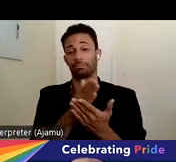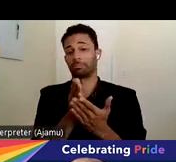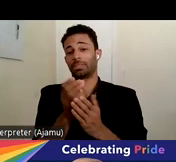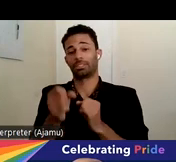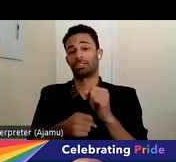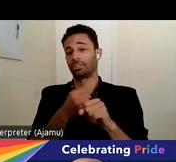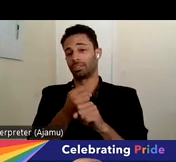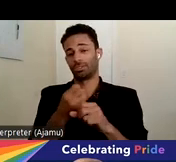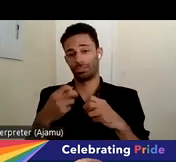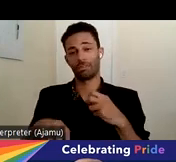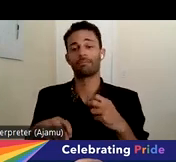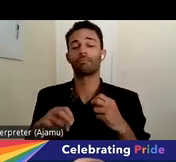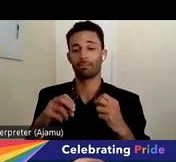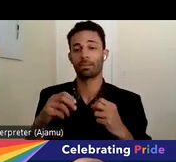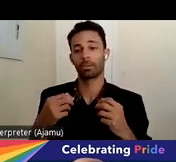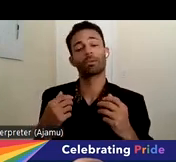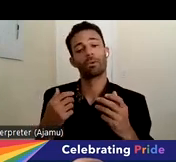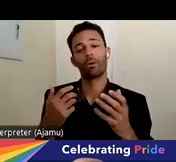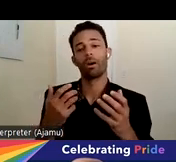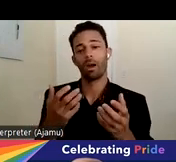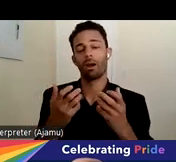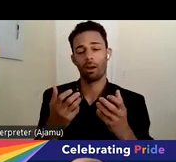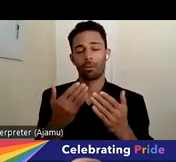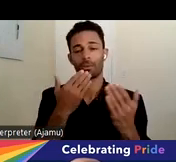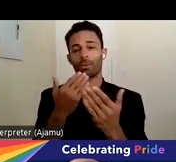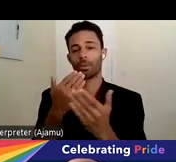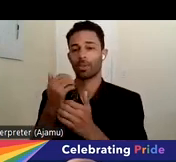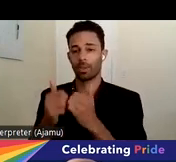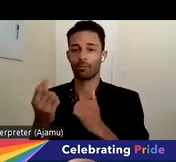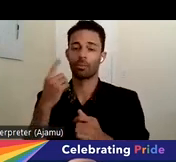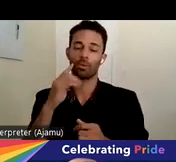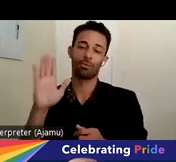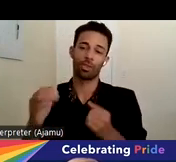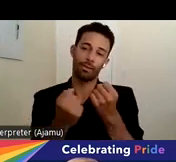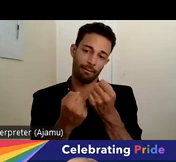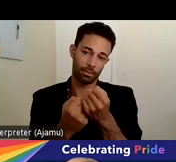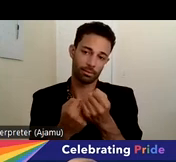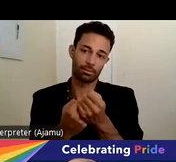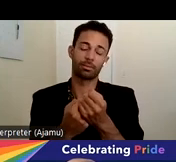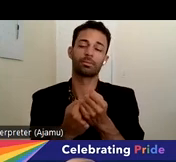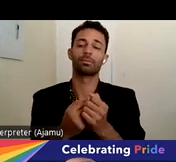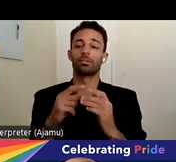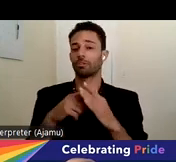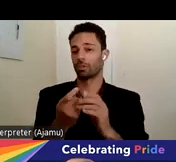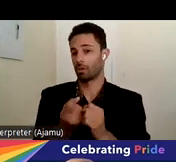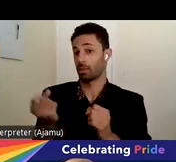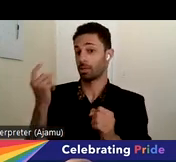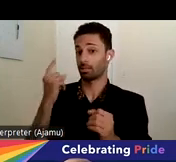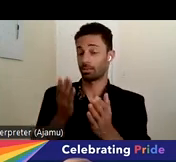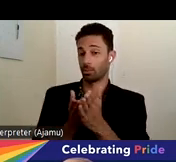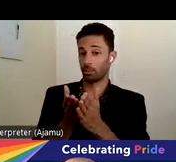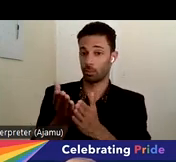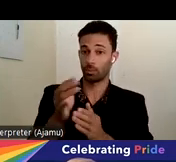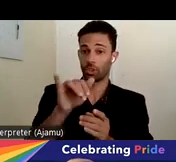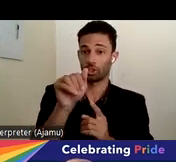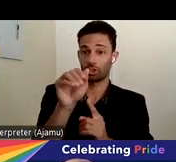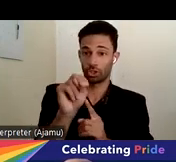everyone on the call for their advocacy to make that possible. Your advocacy that started last year through the January